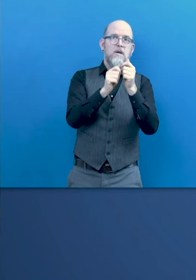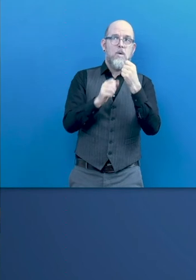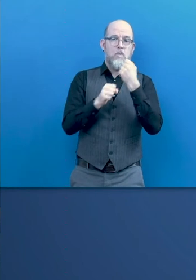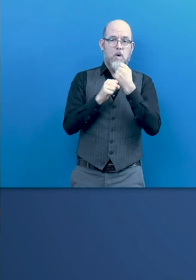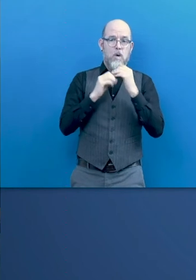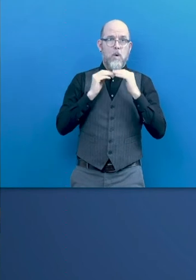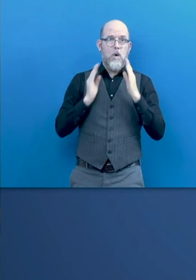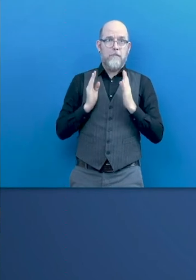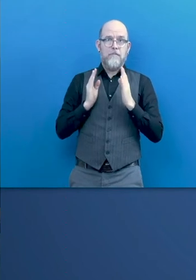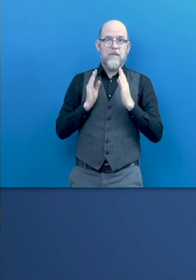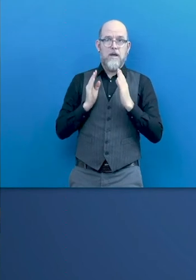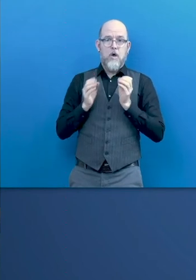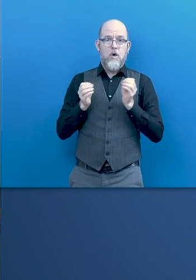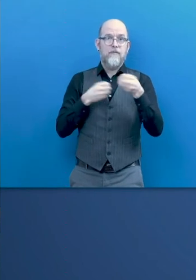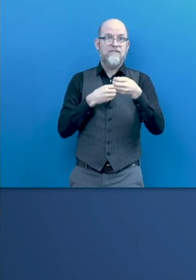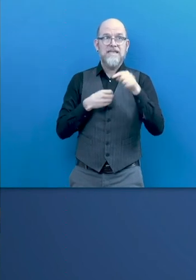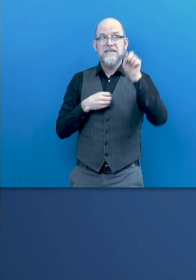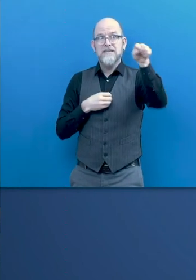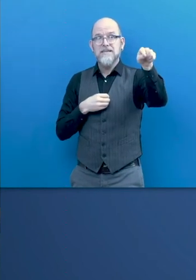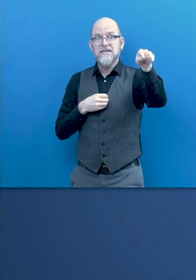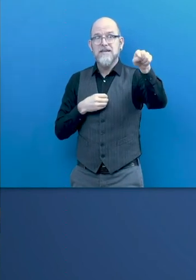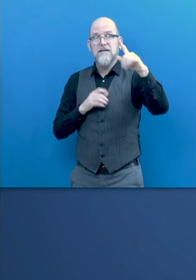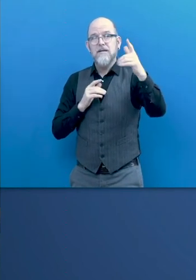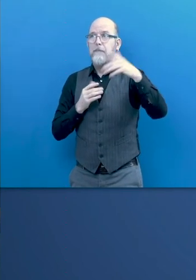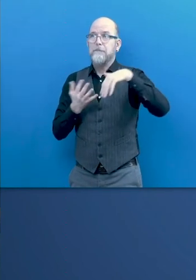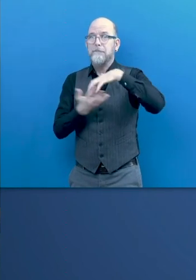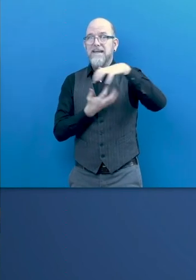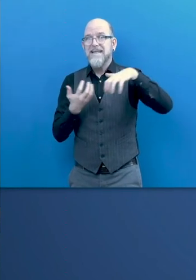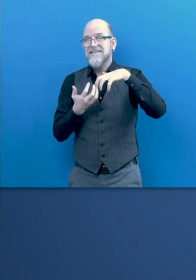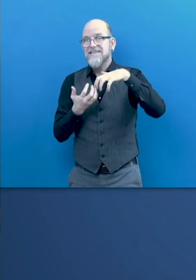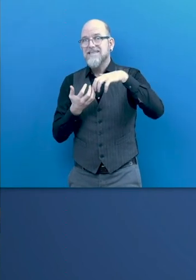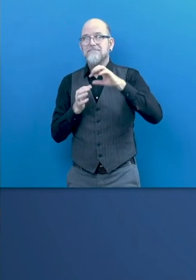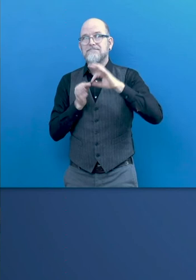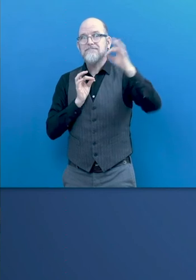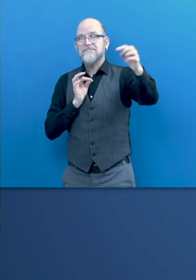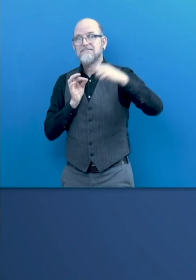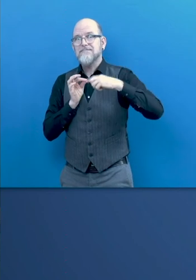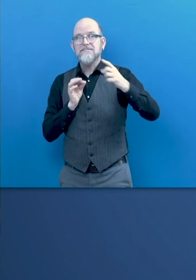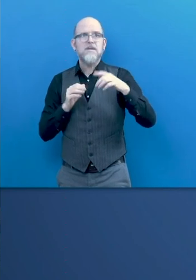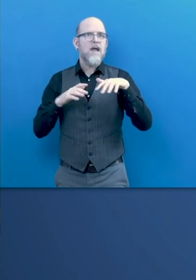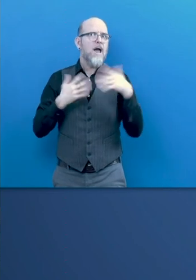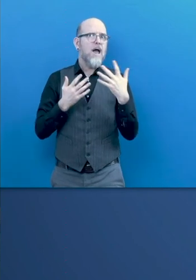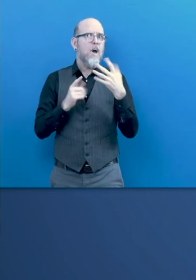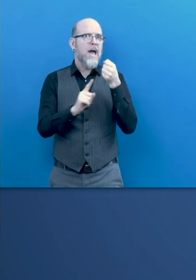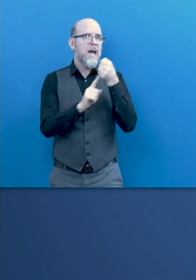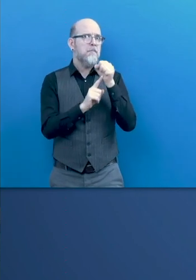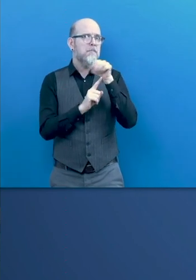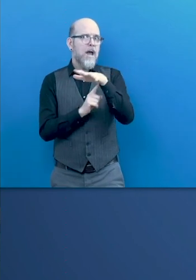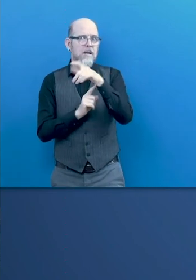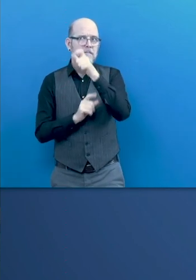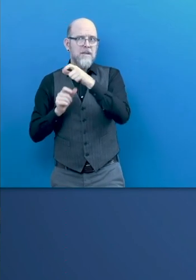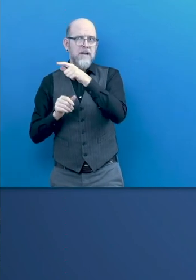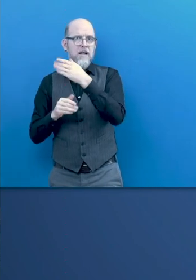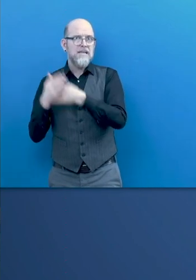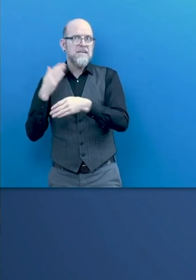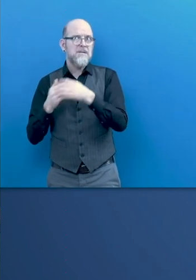topic here is that what this means for people with disabilities. And then the third highlight